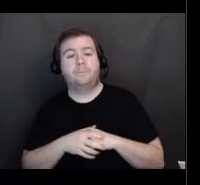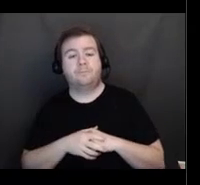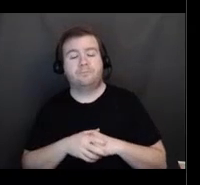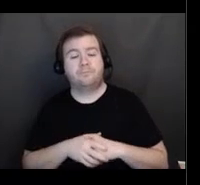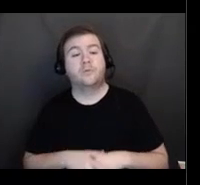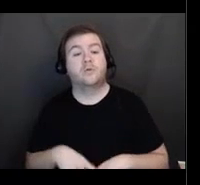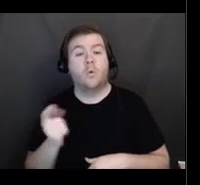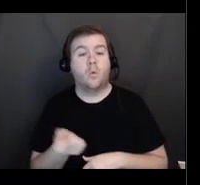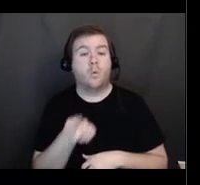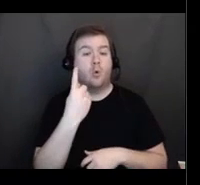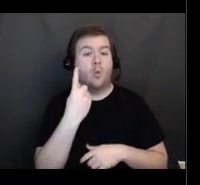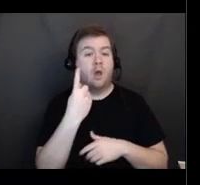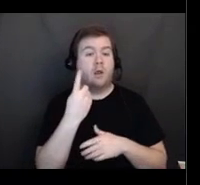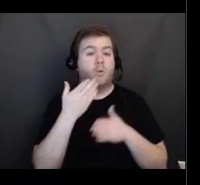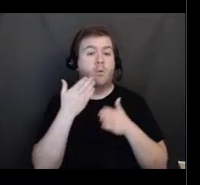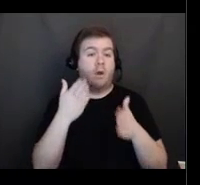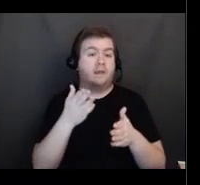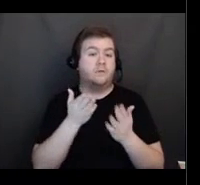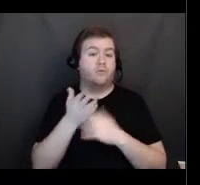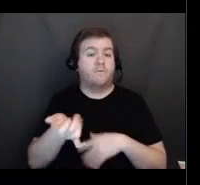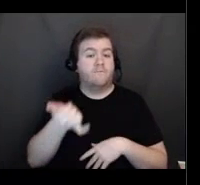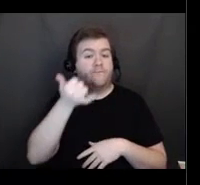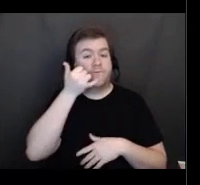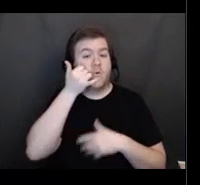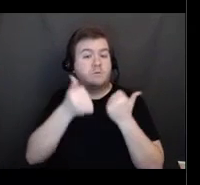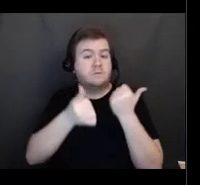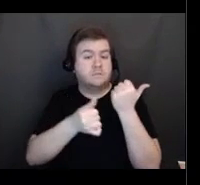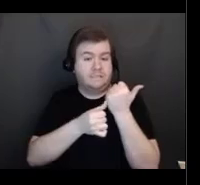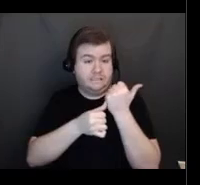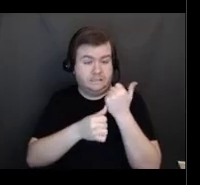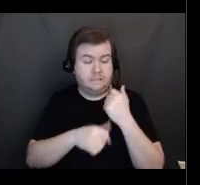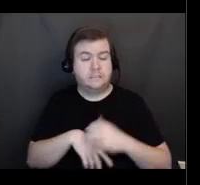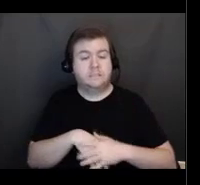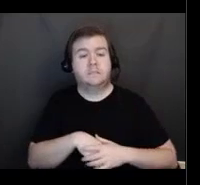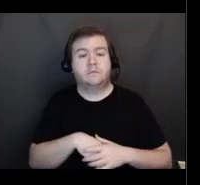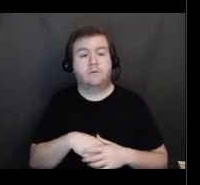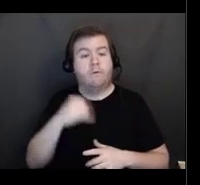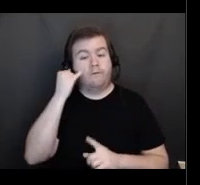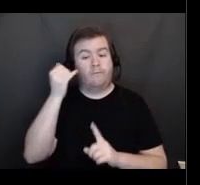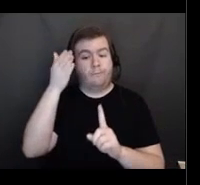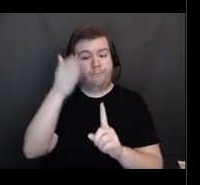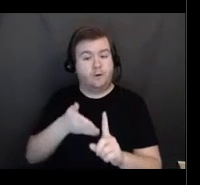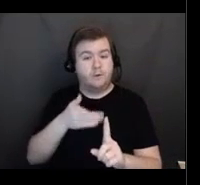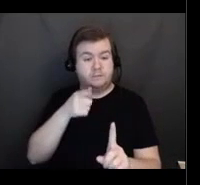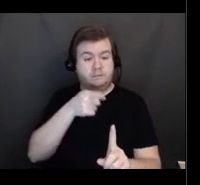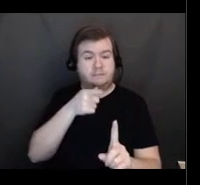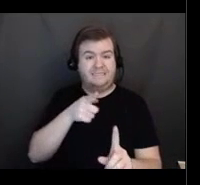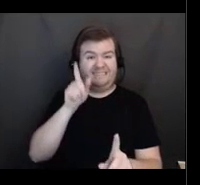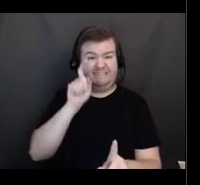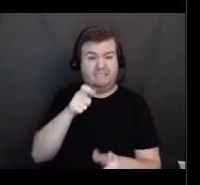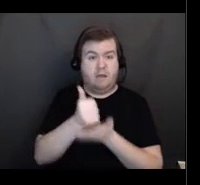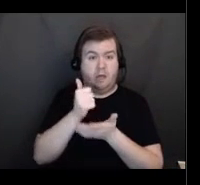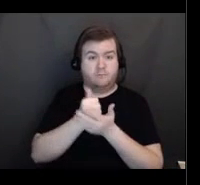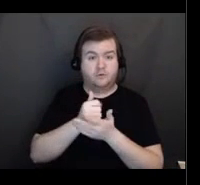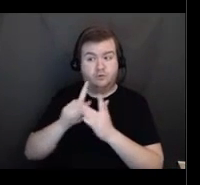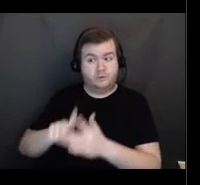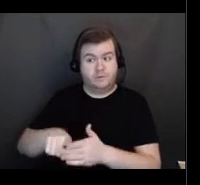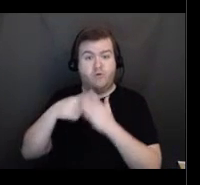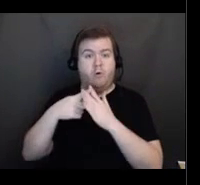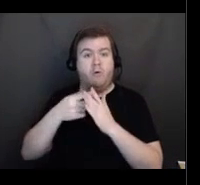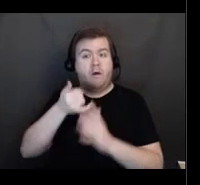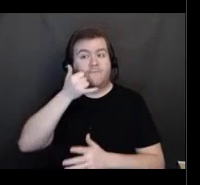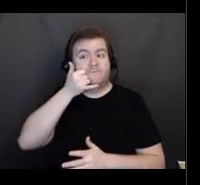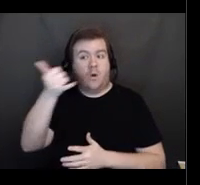platform, phone assistance. So, if a vaccine eligible recipient requires you to initiate a phone conversation for them,